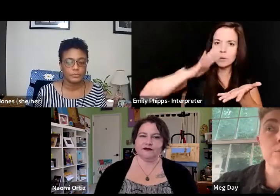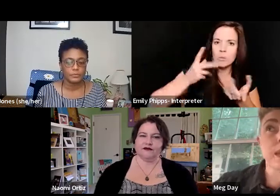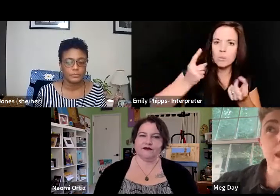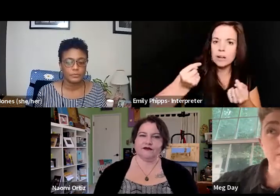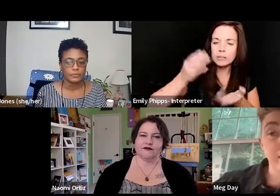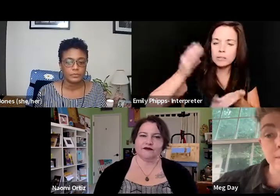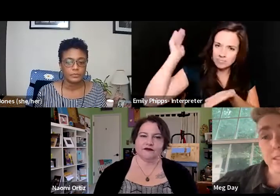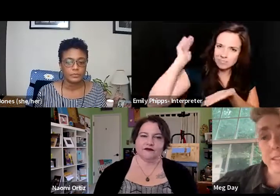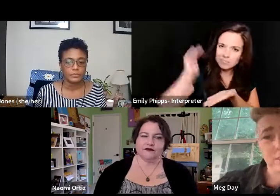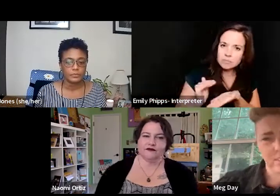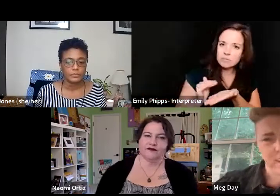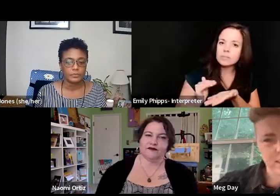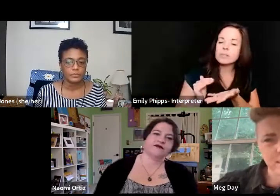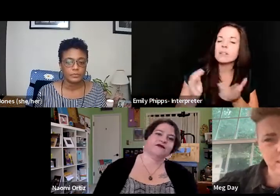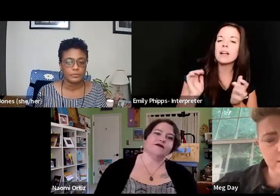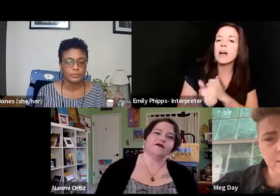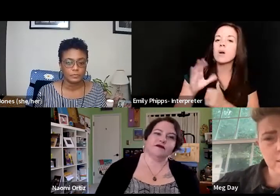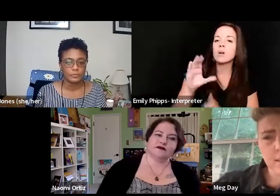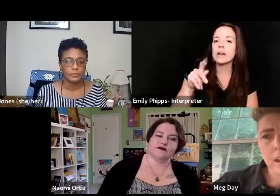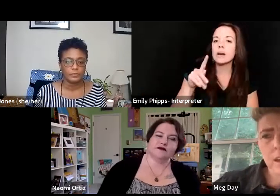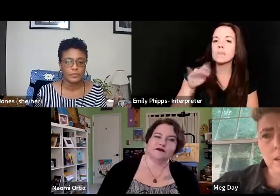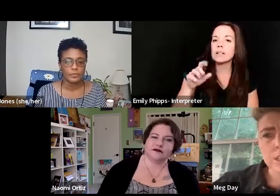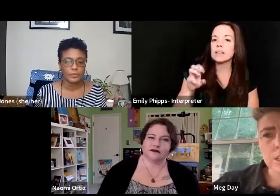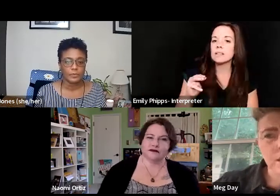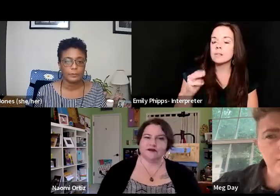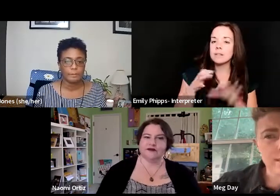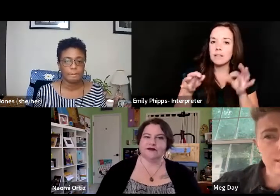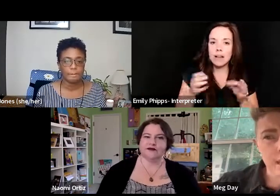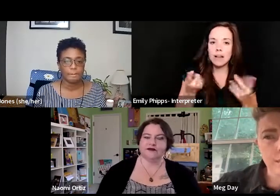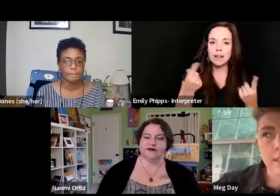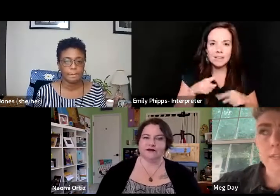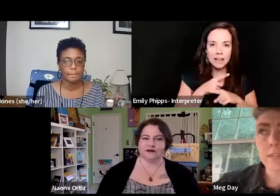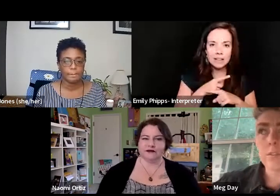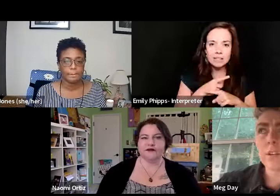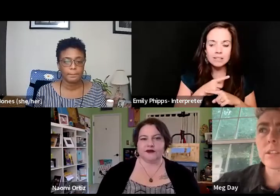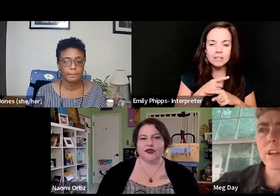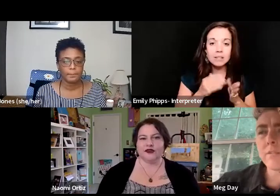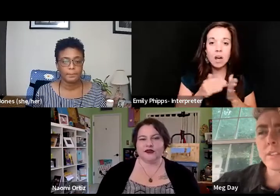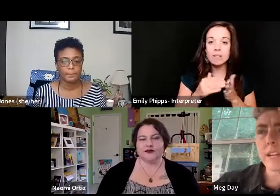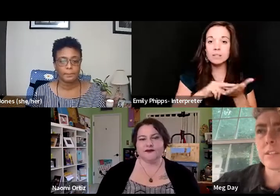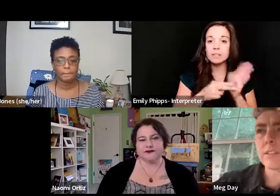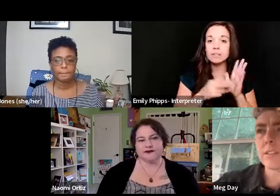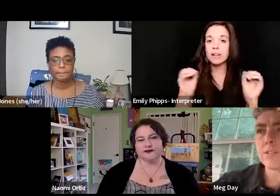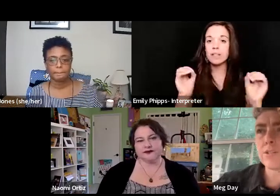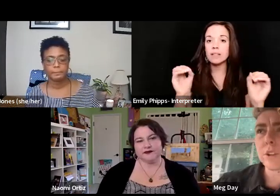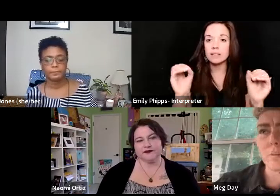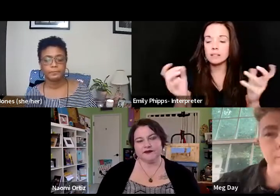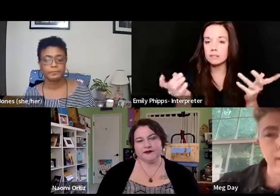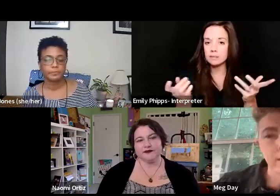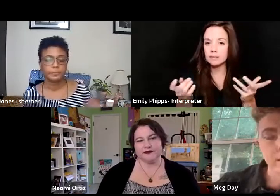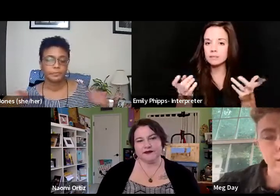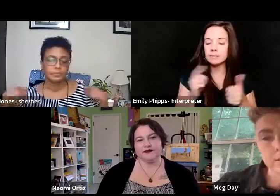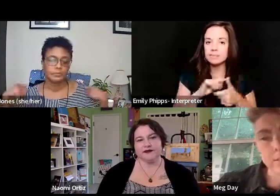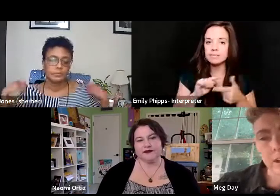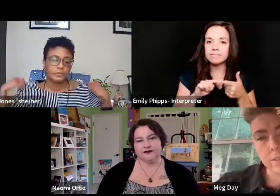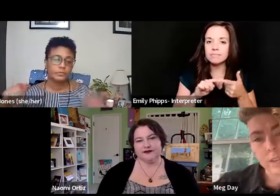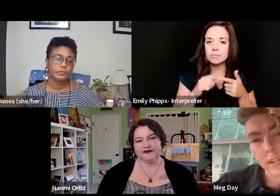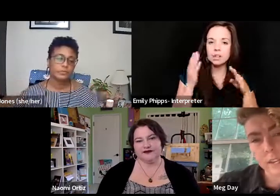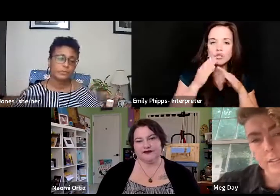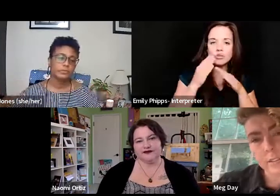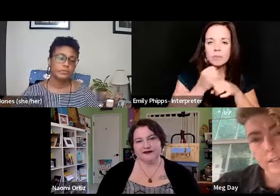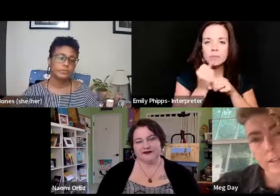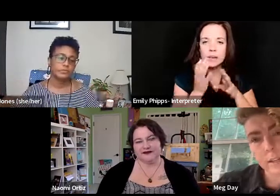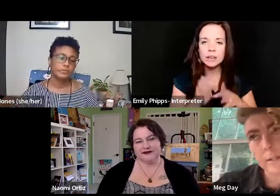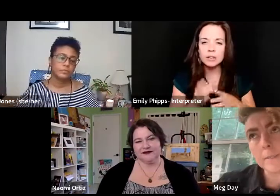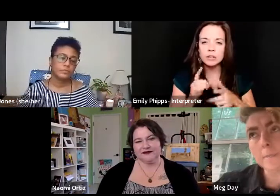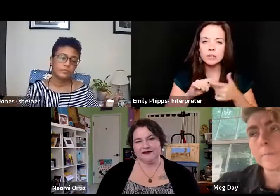to how capitalism defines us, um, which is often as nothing, as often as troublemakers, often